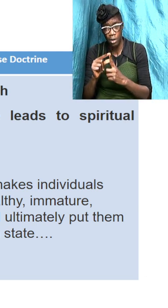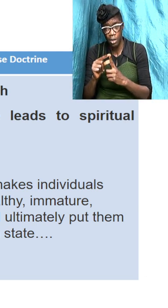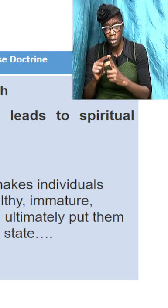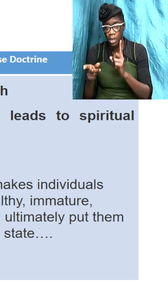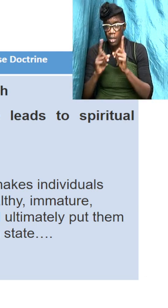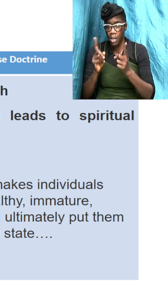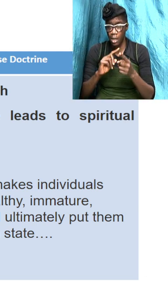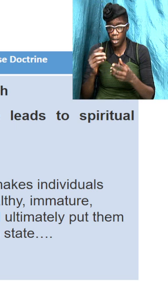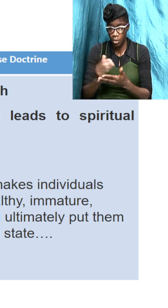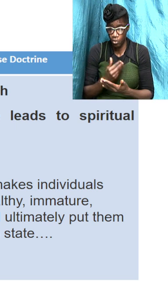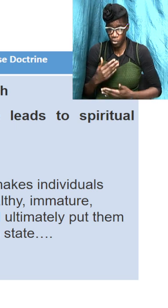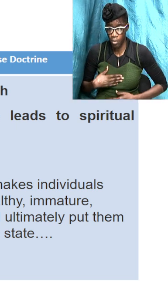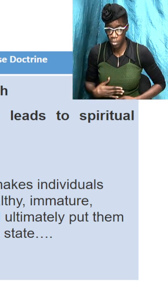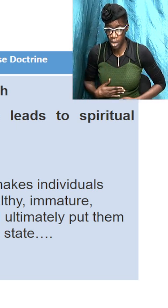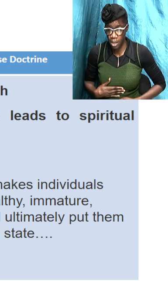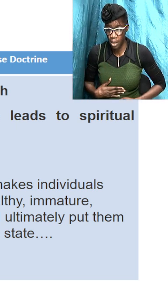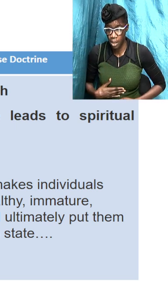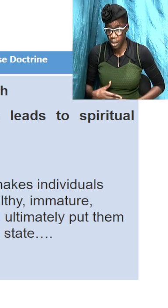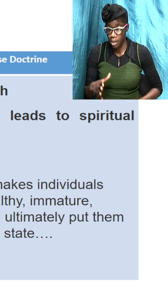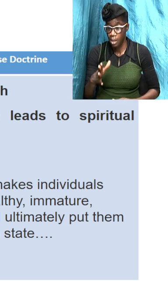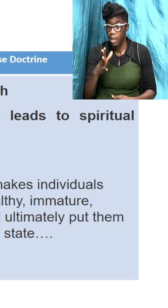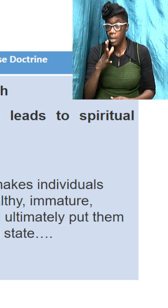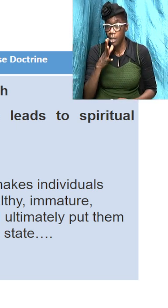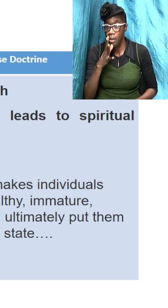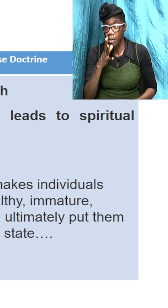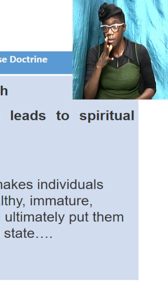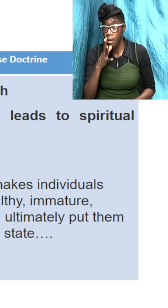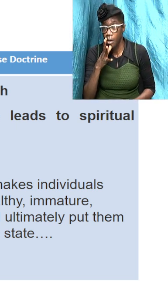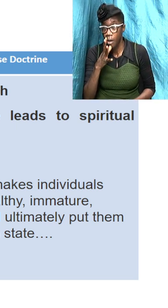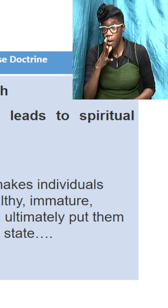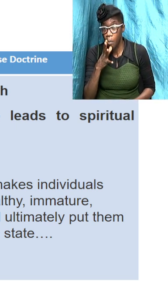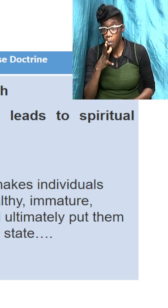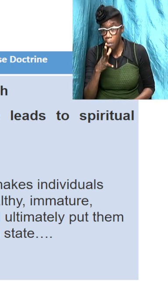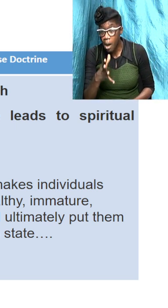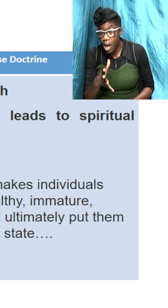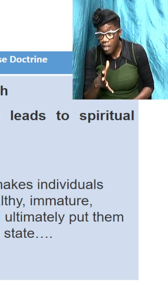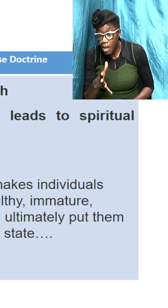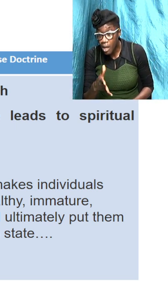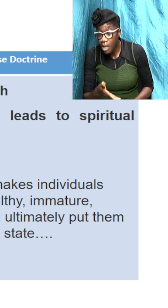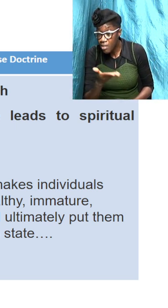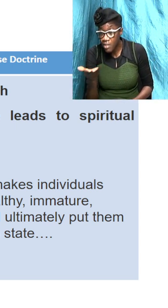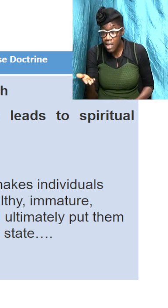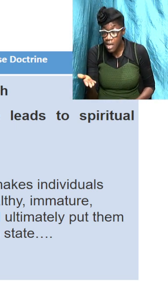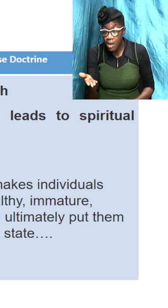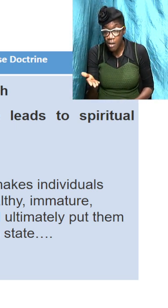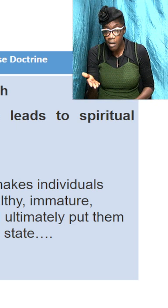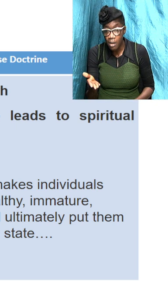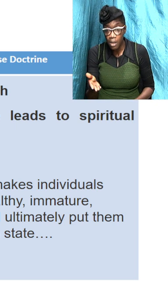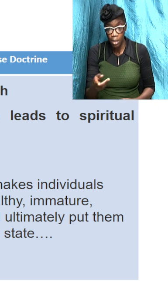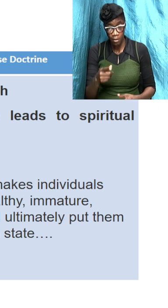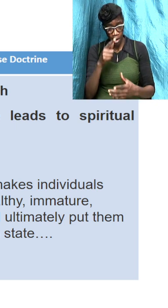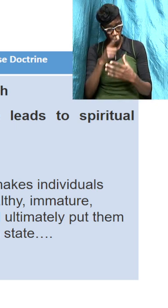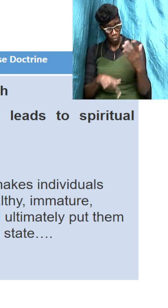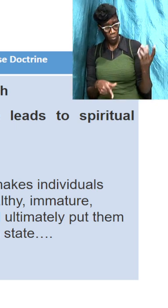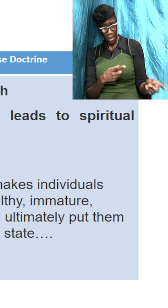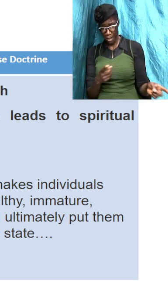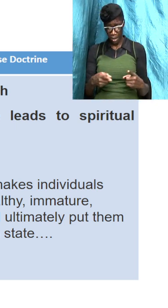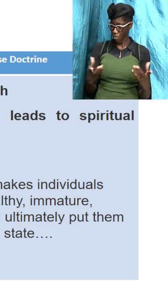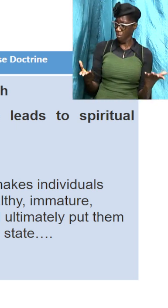was talking to somebody my mother was there and a curse word she said boy what you doing but it was just in me